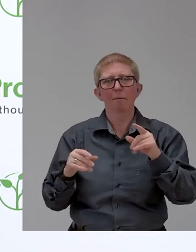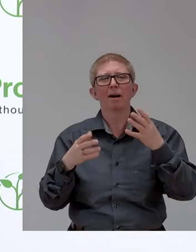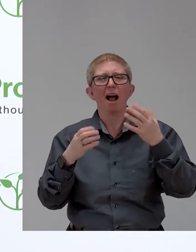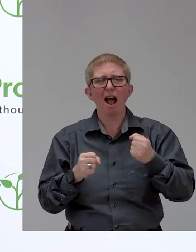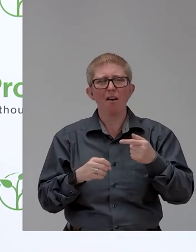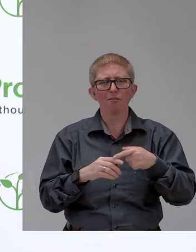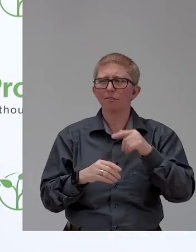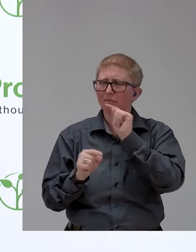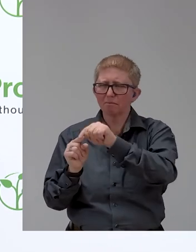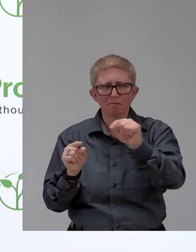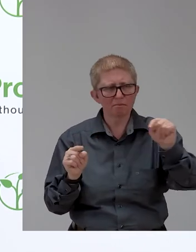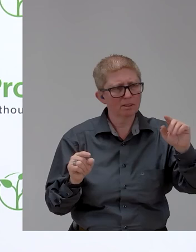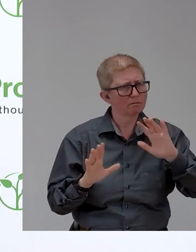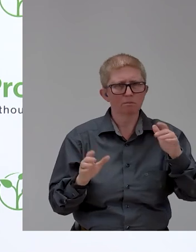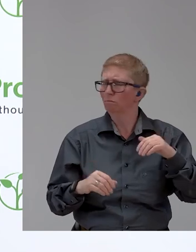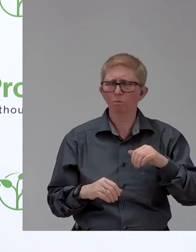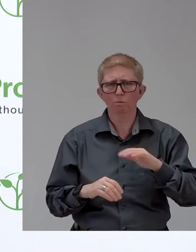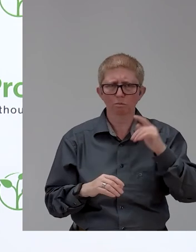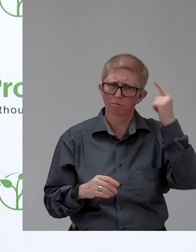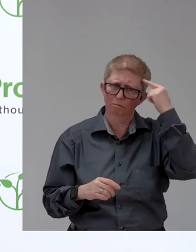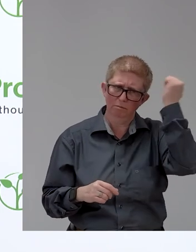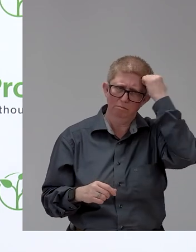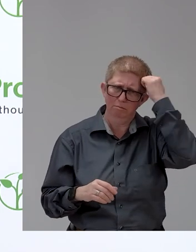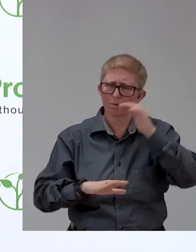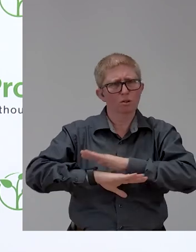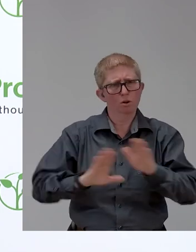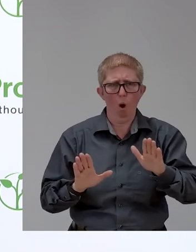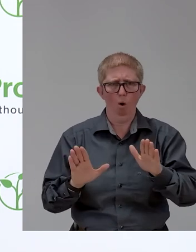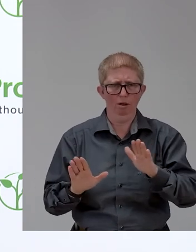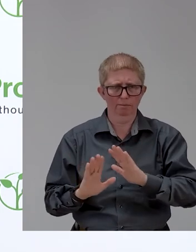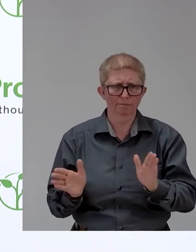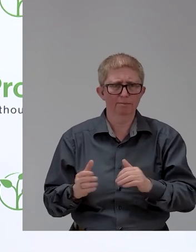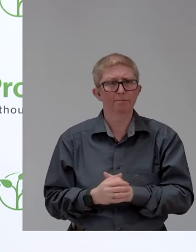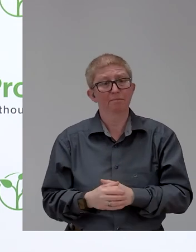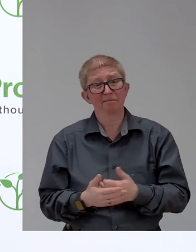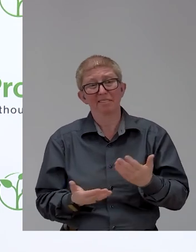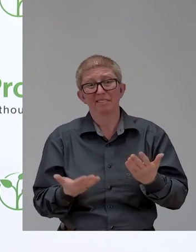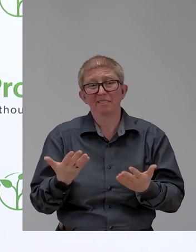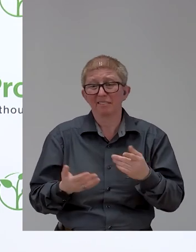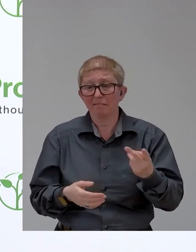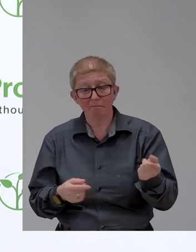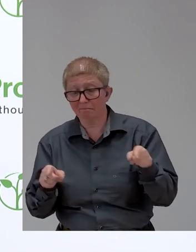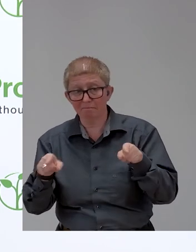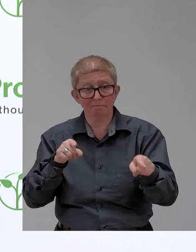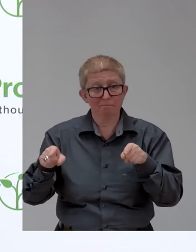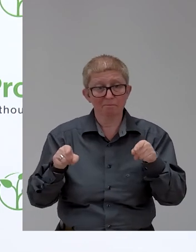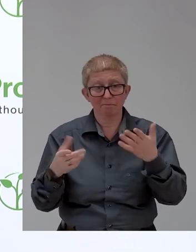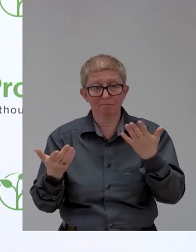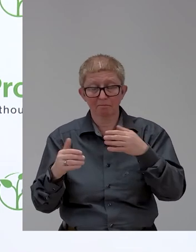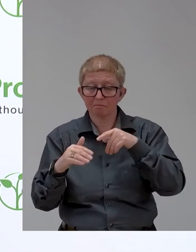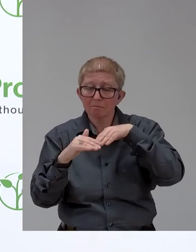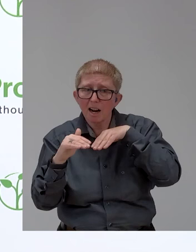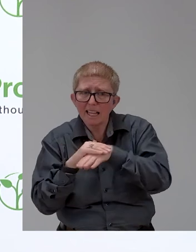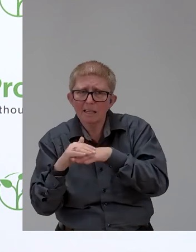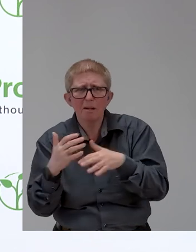Professor Stein and Professor Lazar, be your approach? Our approach as a serial project is obvious. We're finding innovative practice and we're showcasing them with